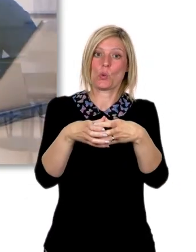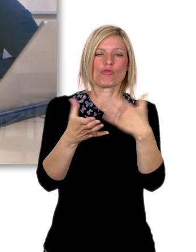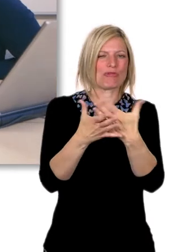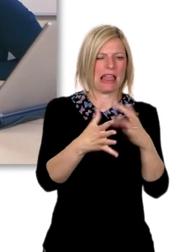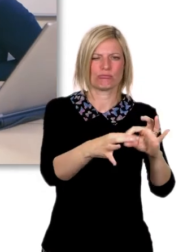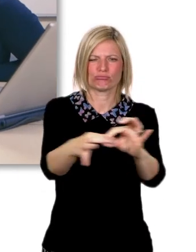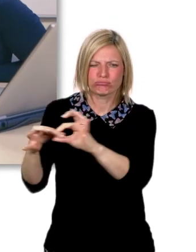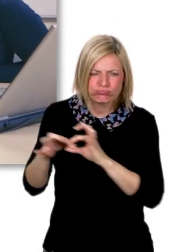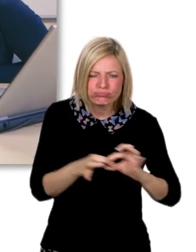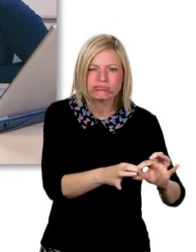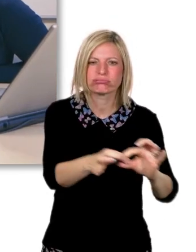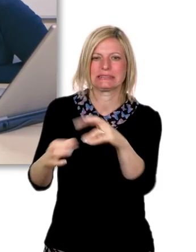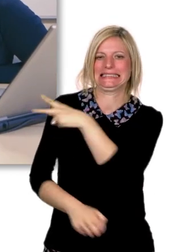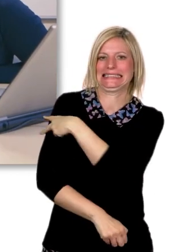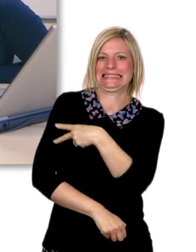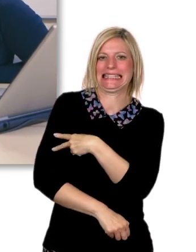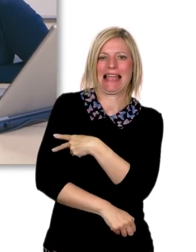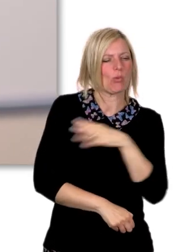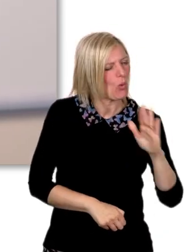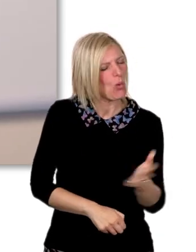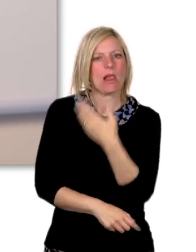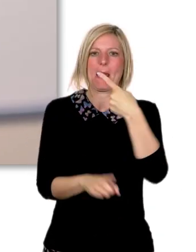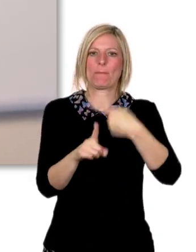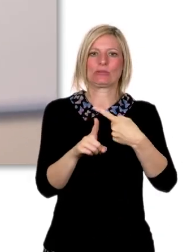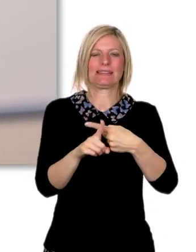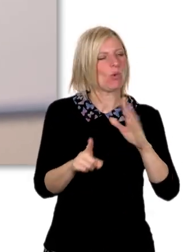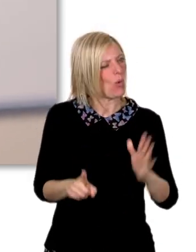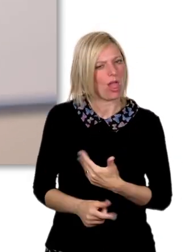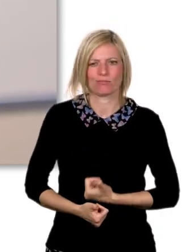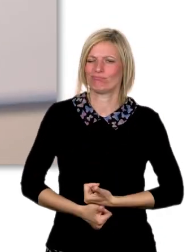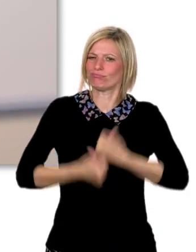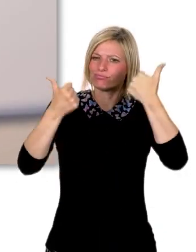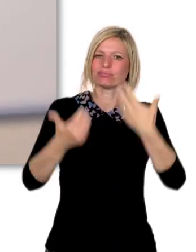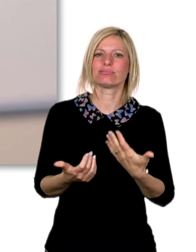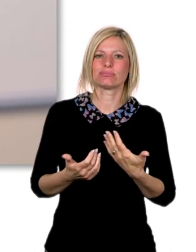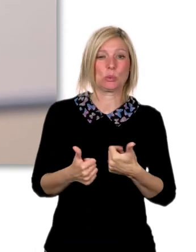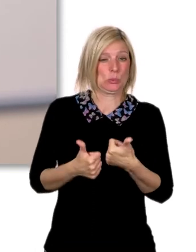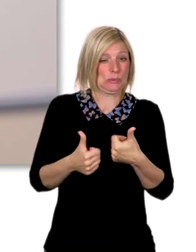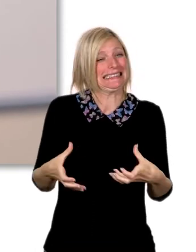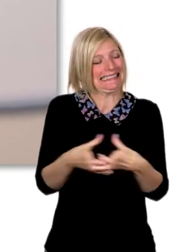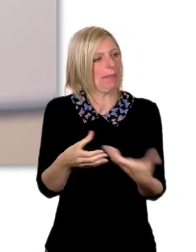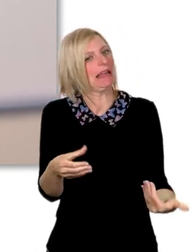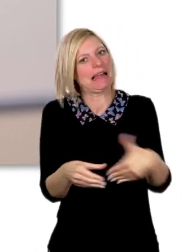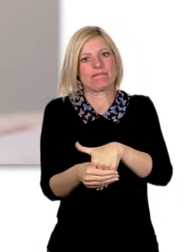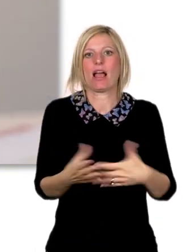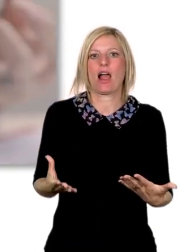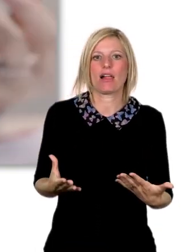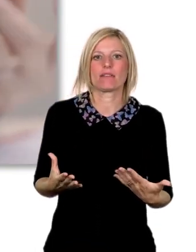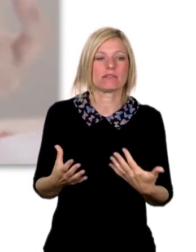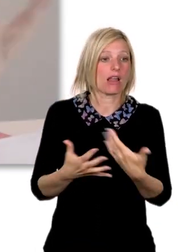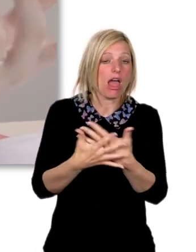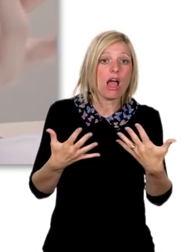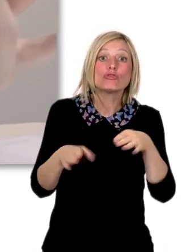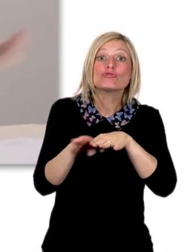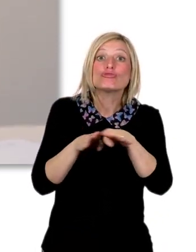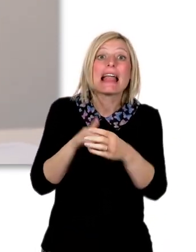of staff. It's always really positive, always really good. And I think it's a good team to be a part of. And there's a lot of training